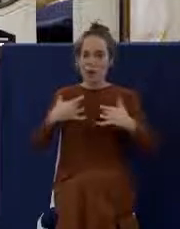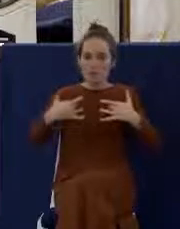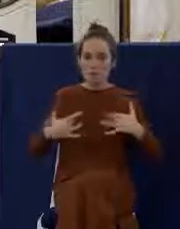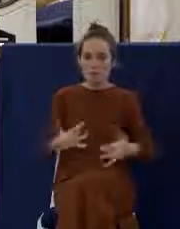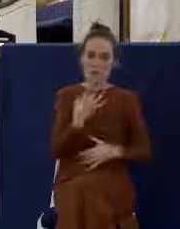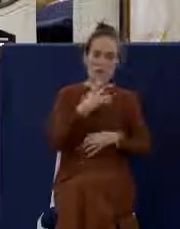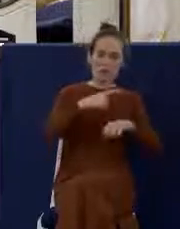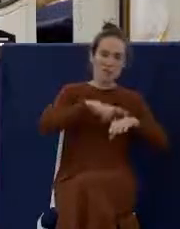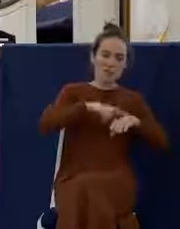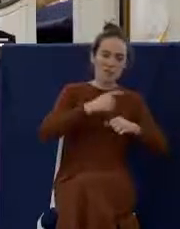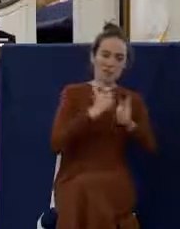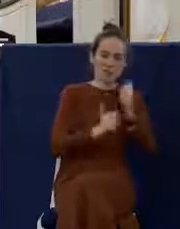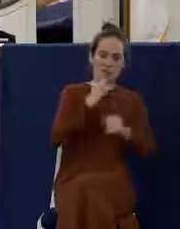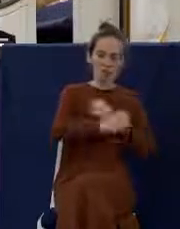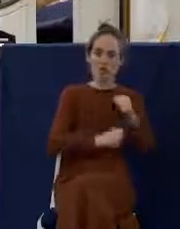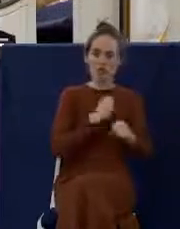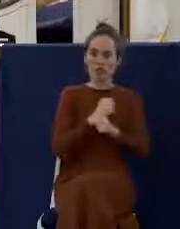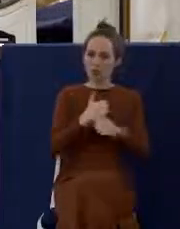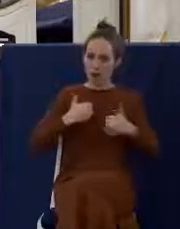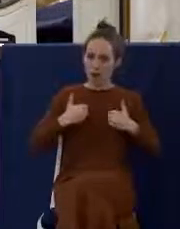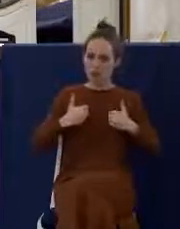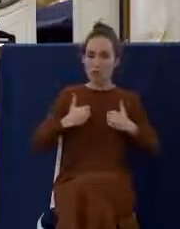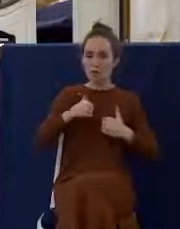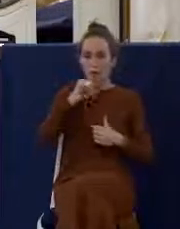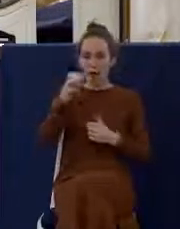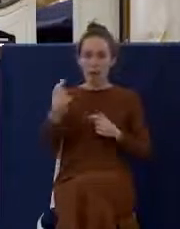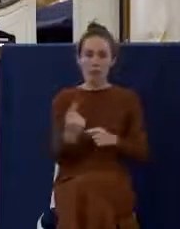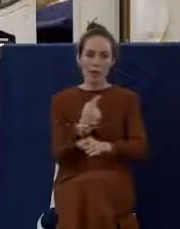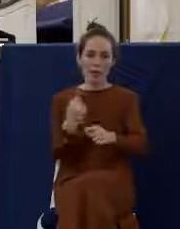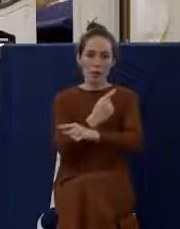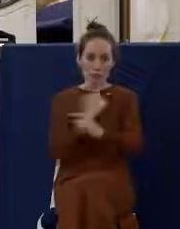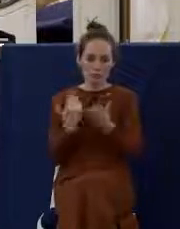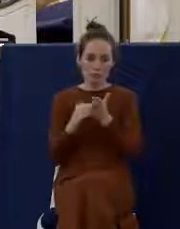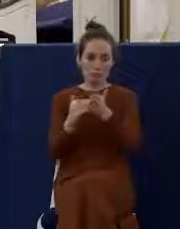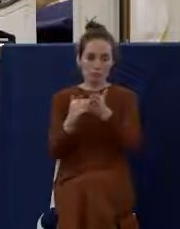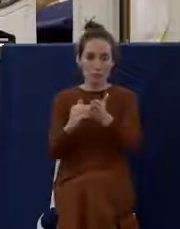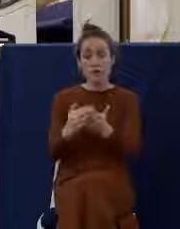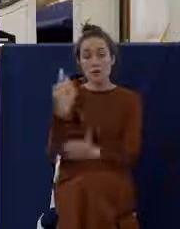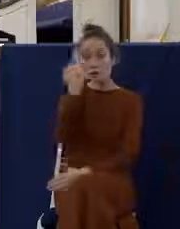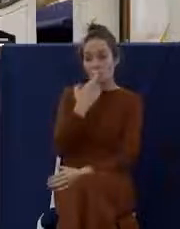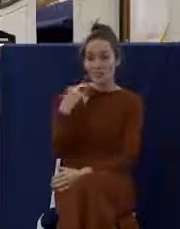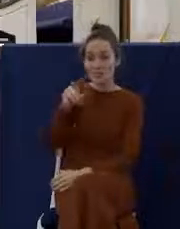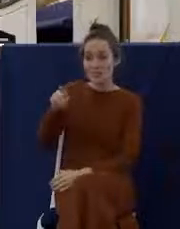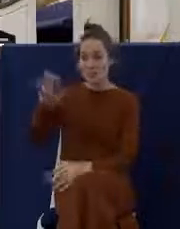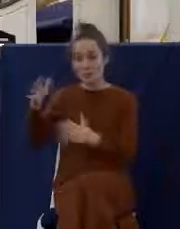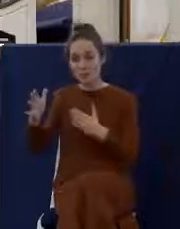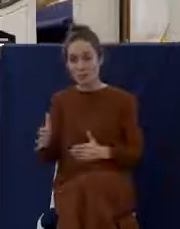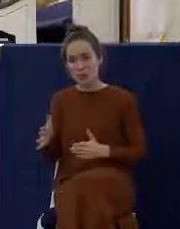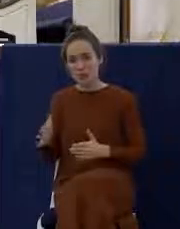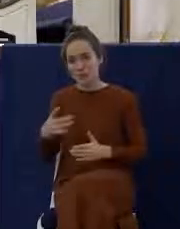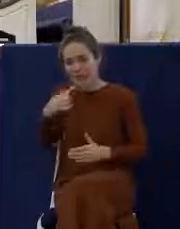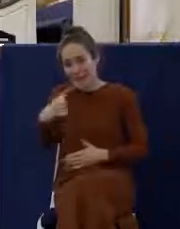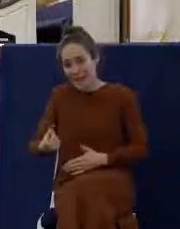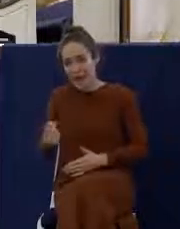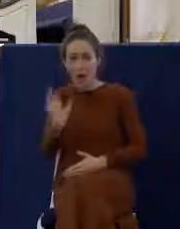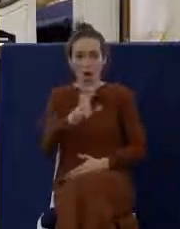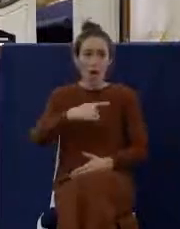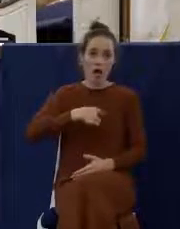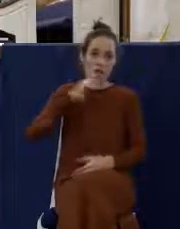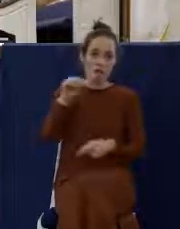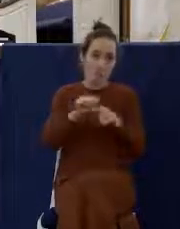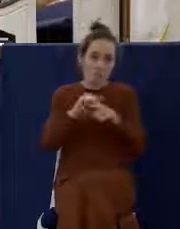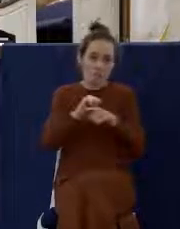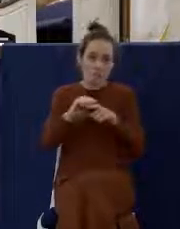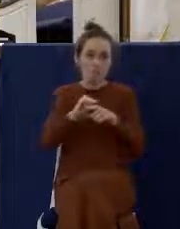treated as if it's that important or regular. And some of the reasons pastors give for not practicing this regularly,